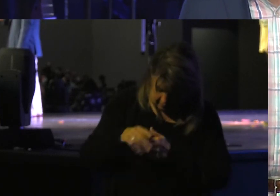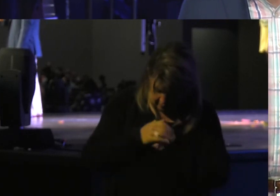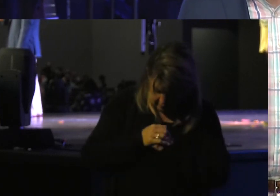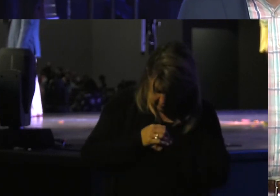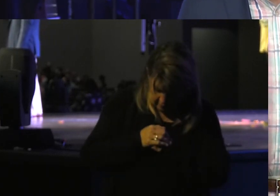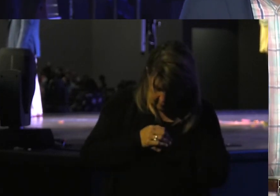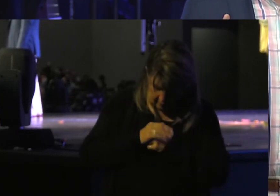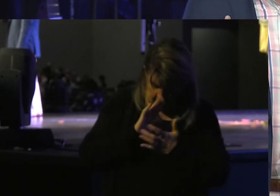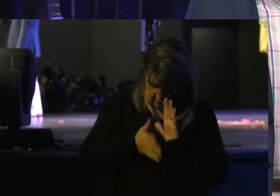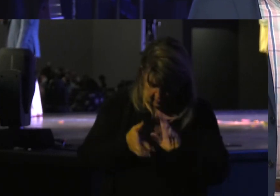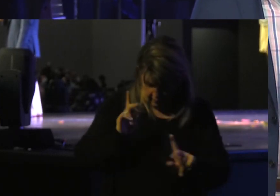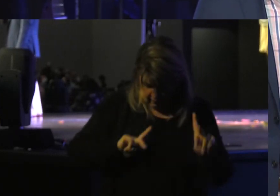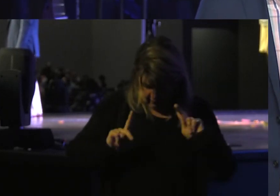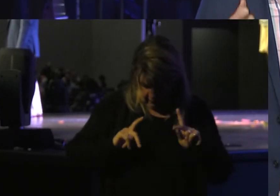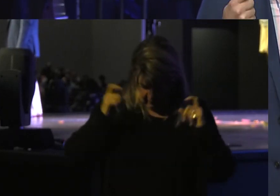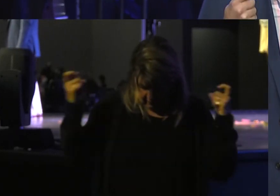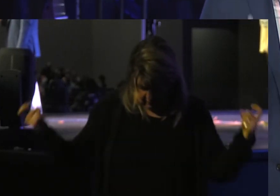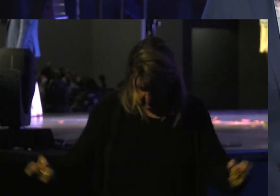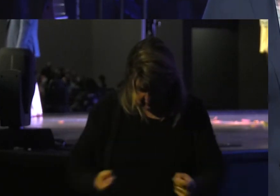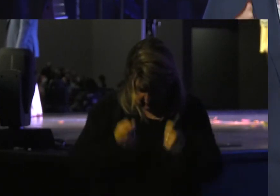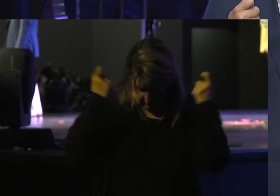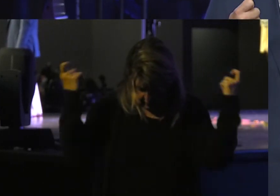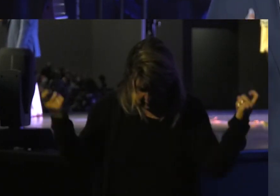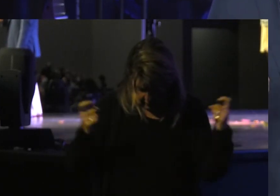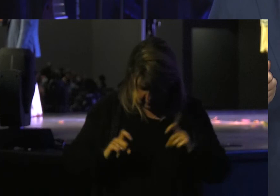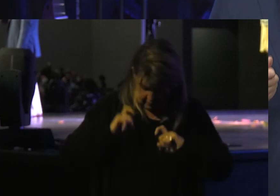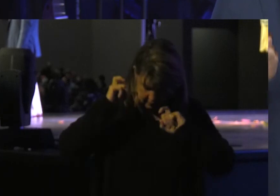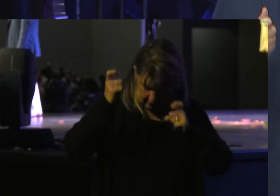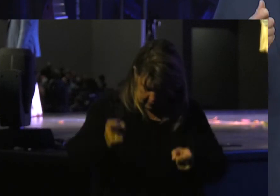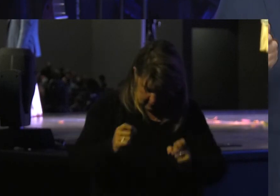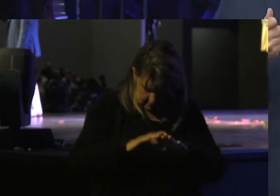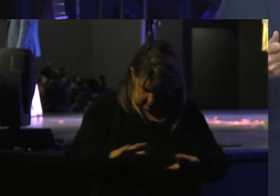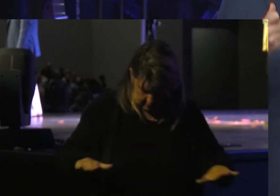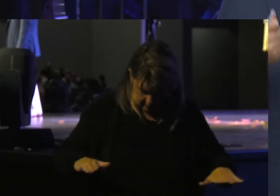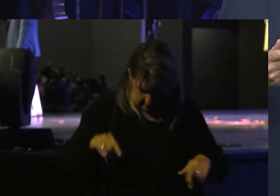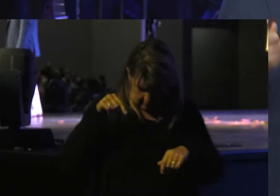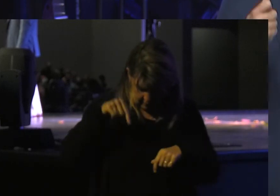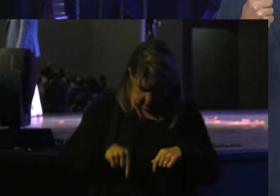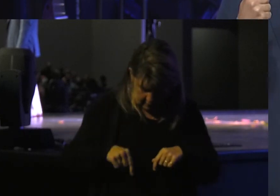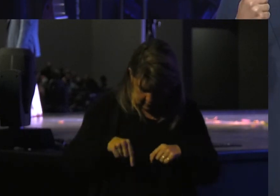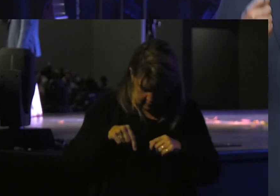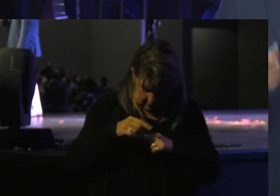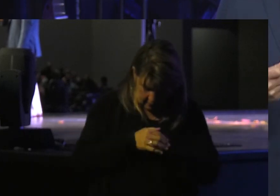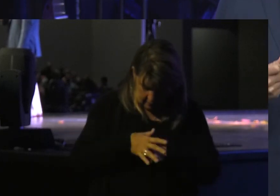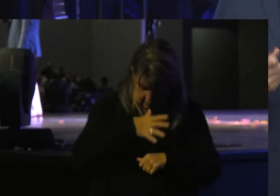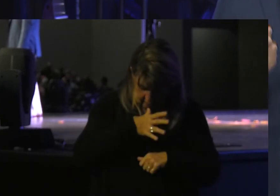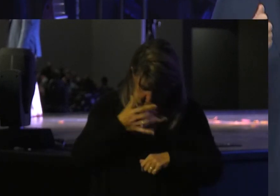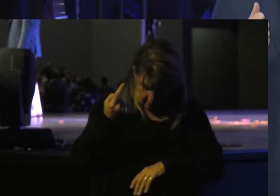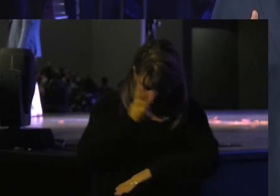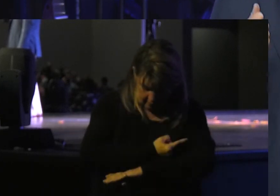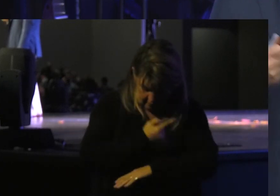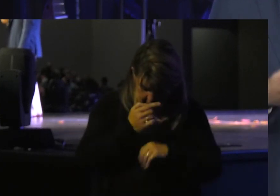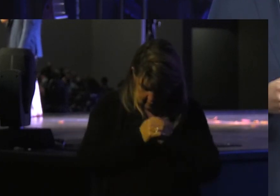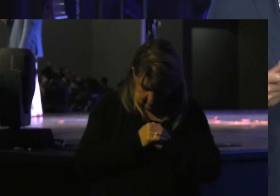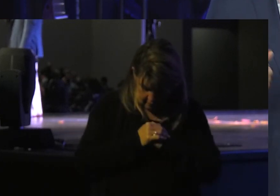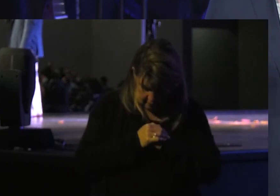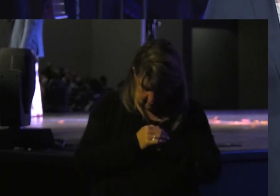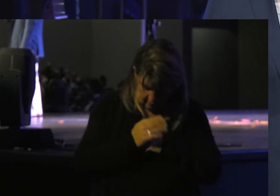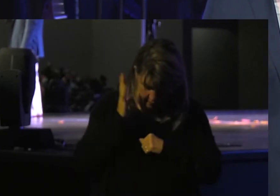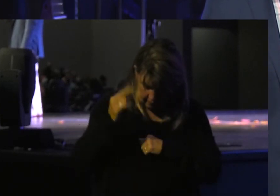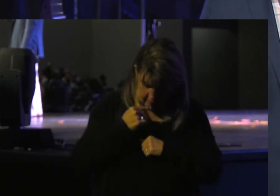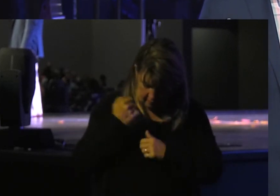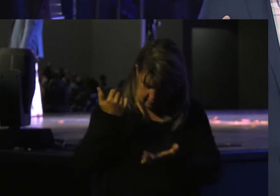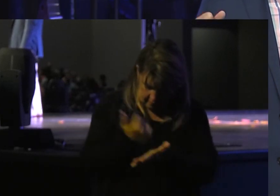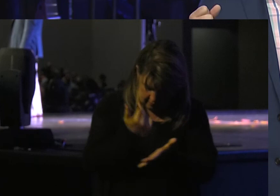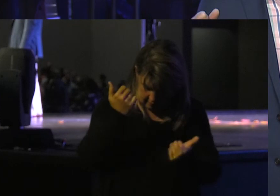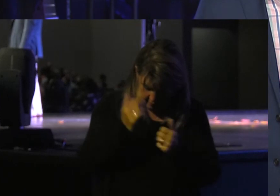Be The People That Celebrate The Gift Of Children On This Mother's Day I'm Going To Say Amen And